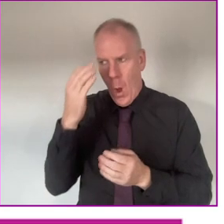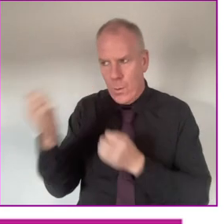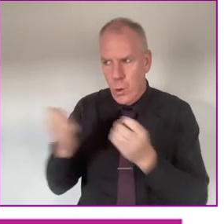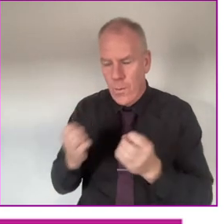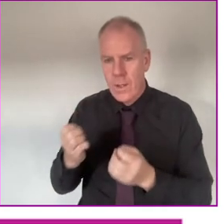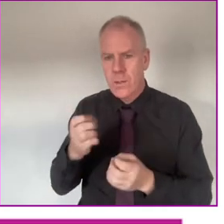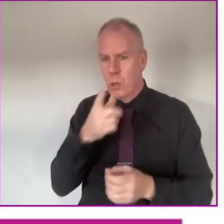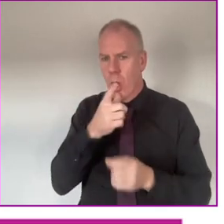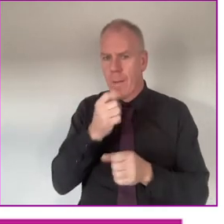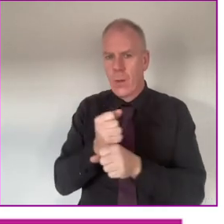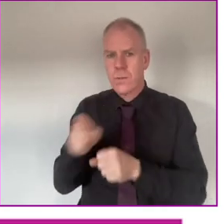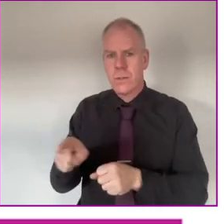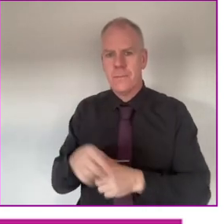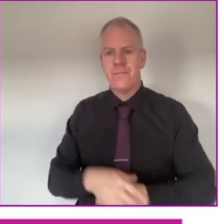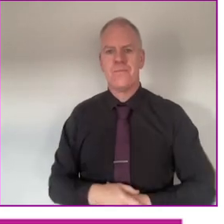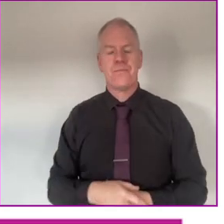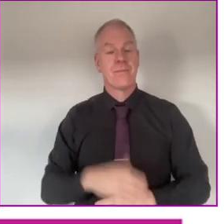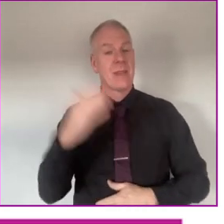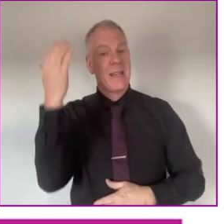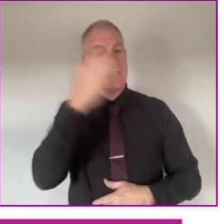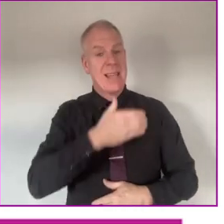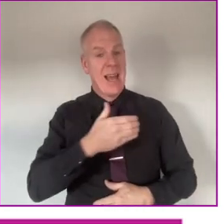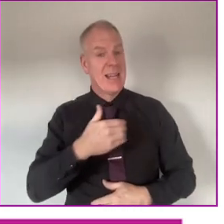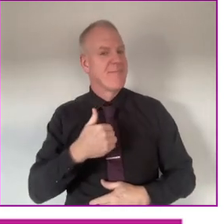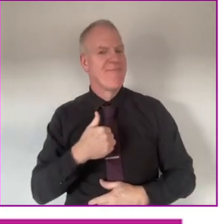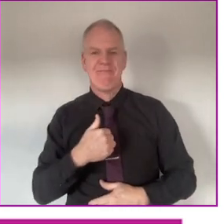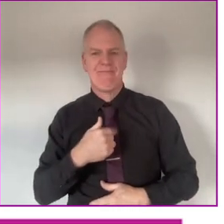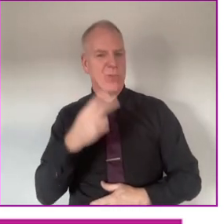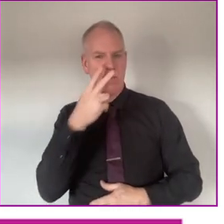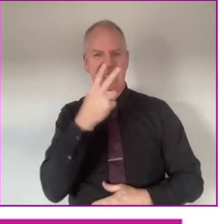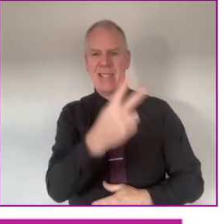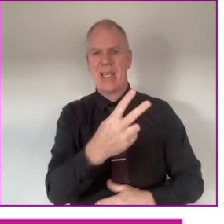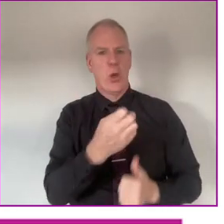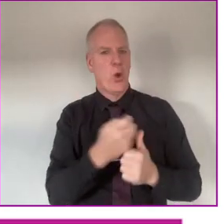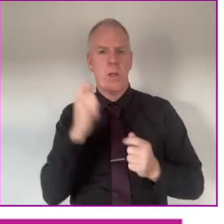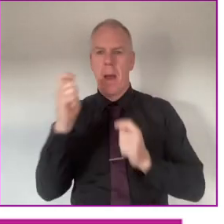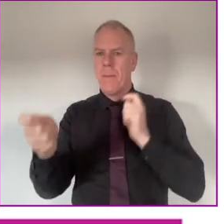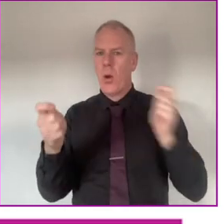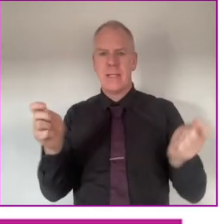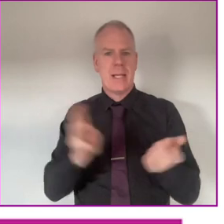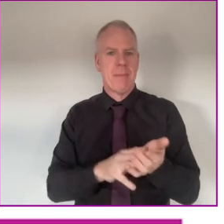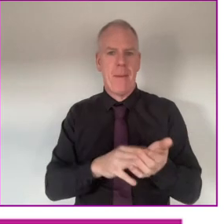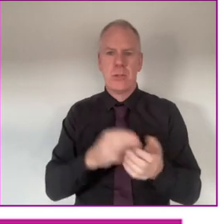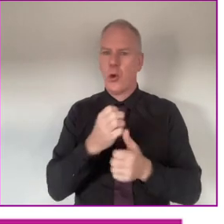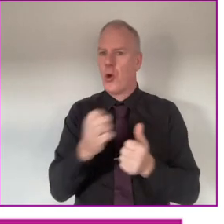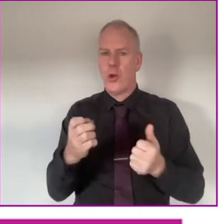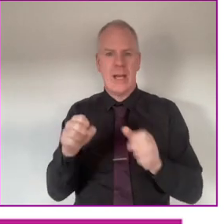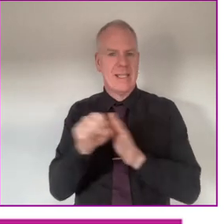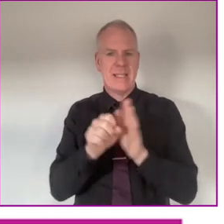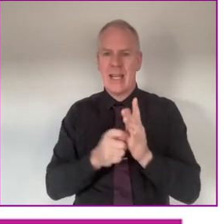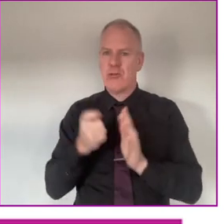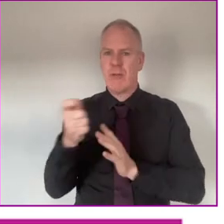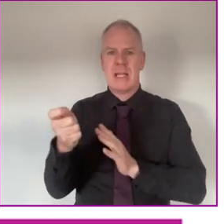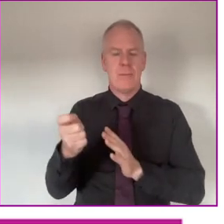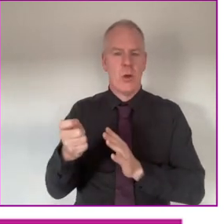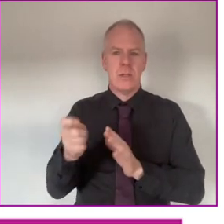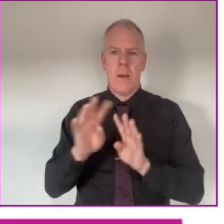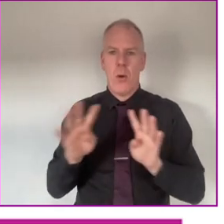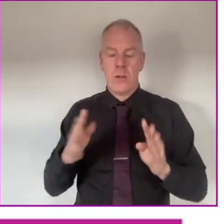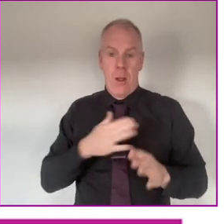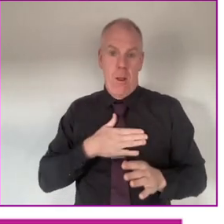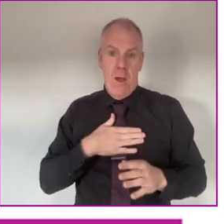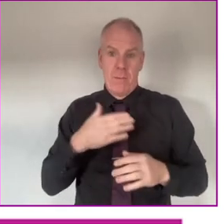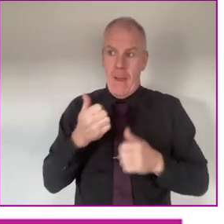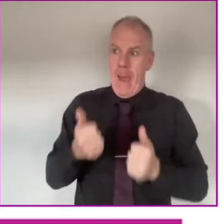get to talk to each other. One of the sad things is that I don't see the other appointed board members and the other state transport boards.